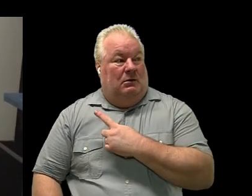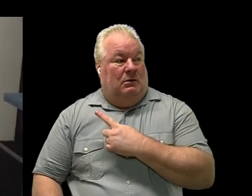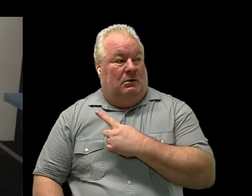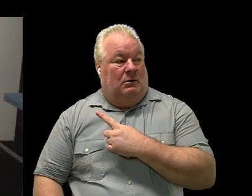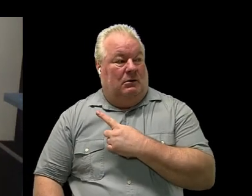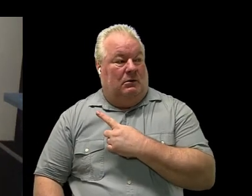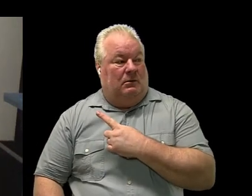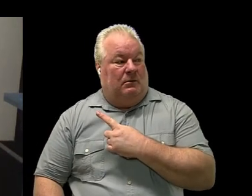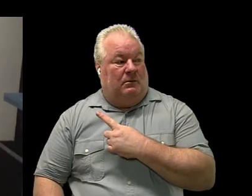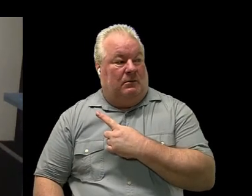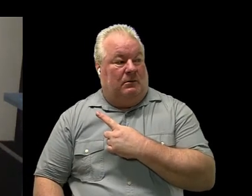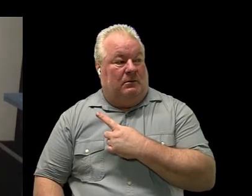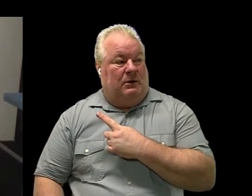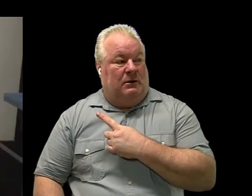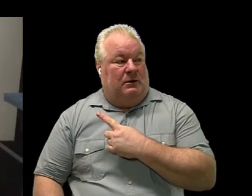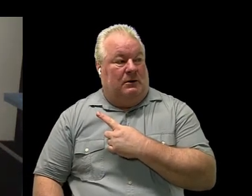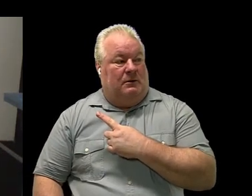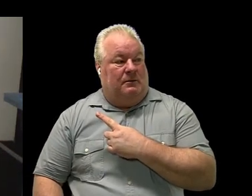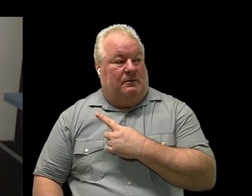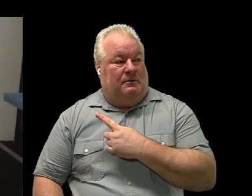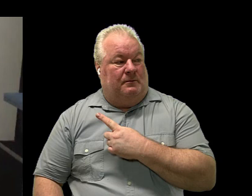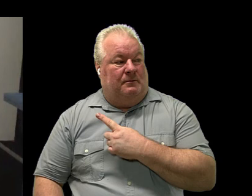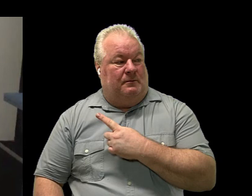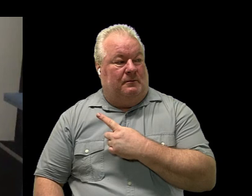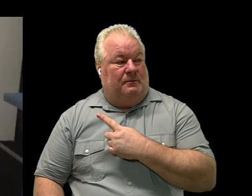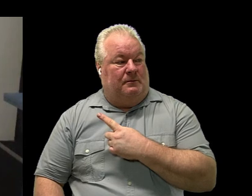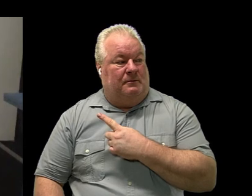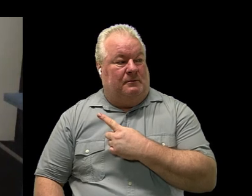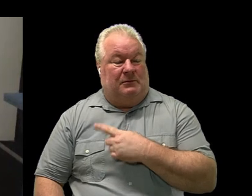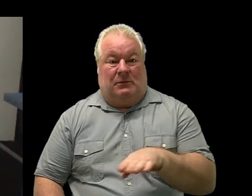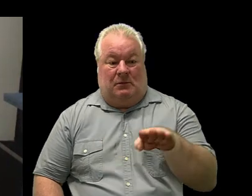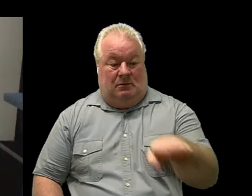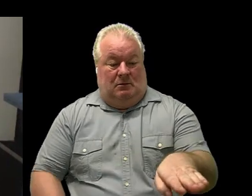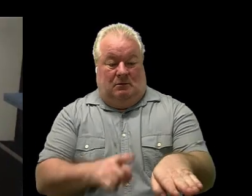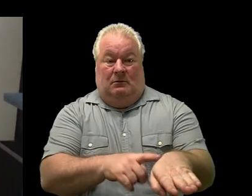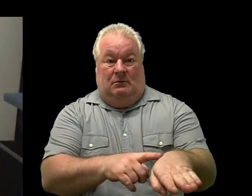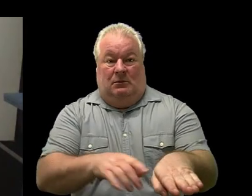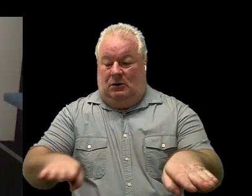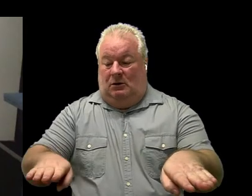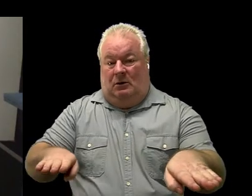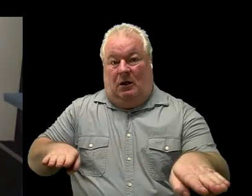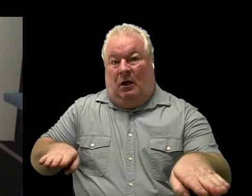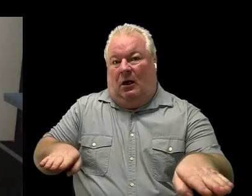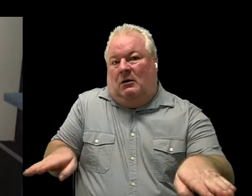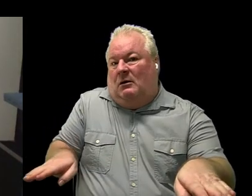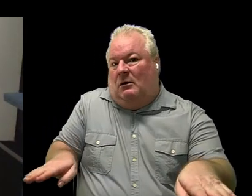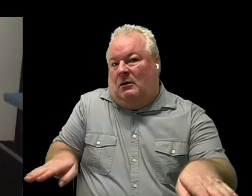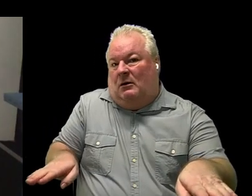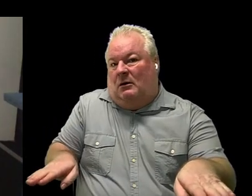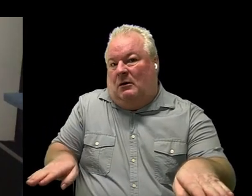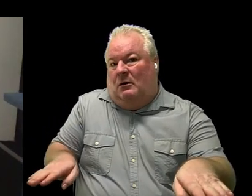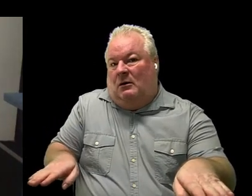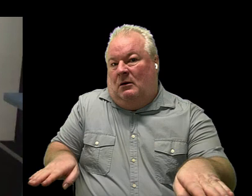angle and the back heel is on the mat your hands or your hips let's be in the left knee really strong in your right leg